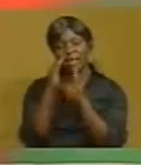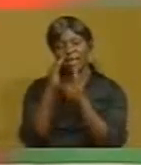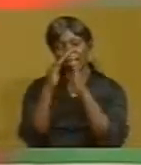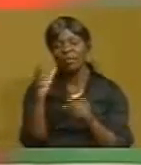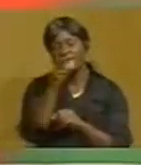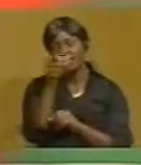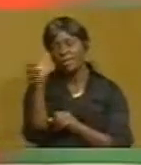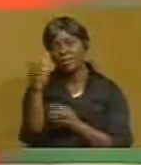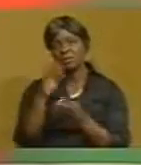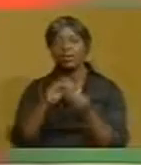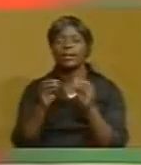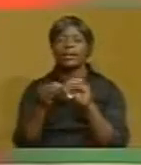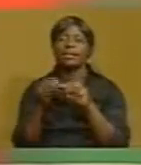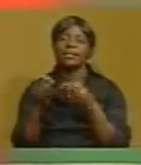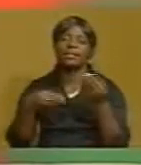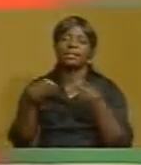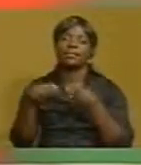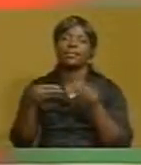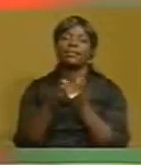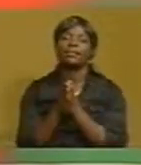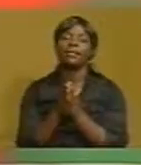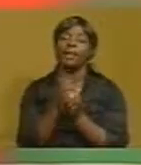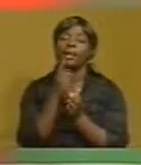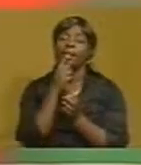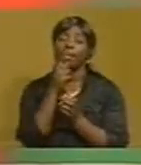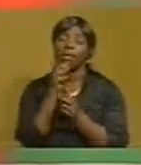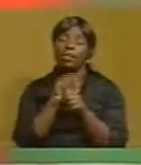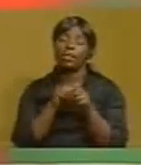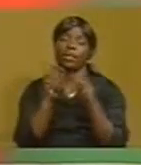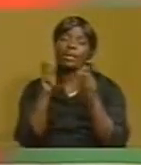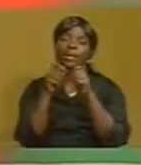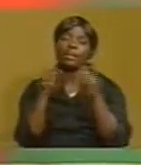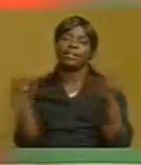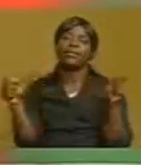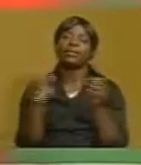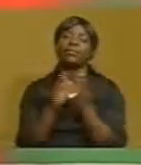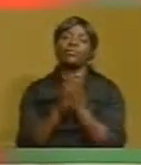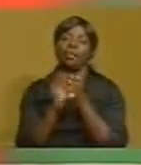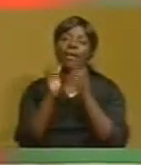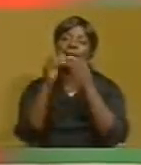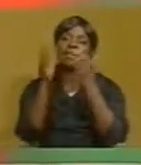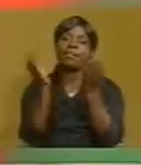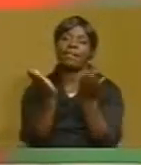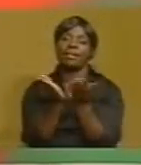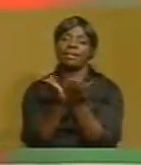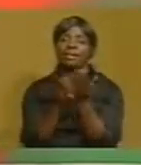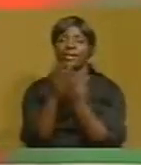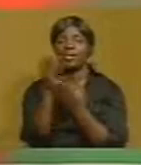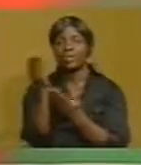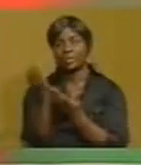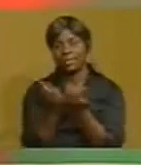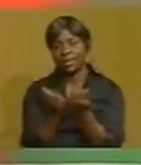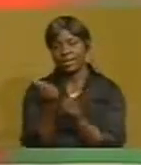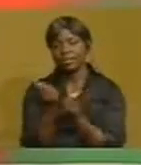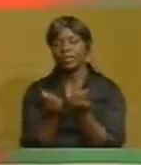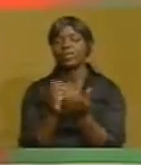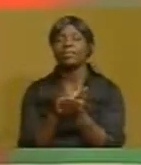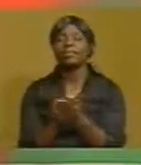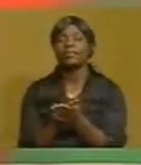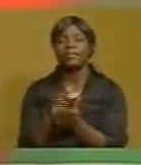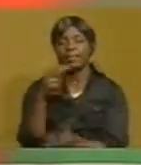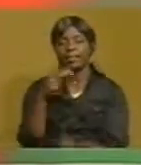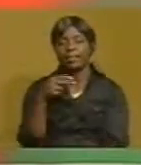was speaking at General Econ and Blanta after opening the magnificent Abdu Majid Motor City, the new premises for HTD Limited.